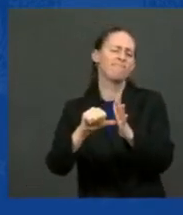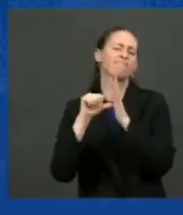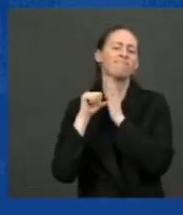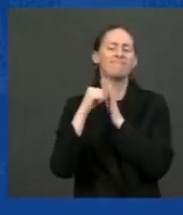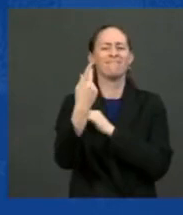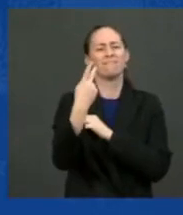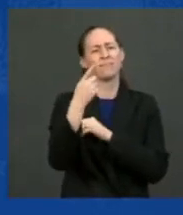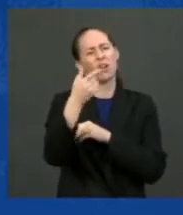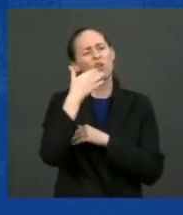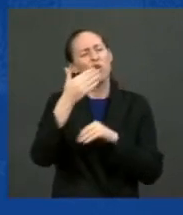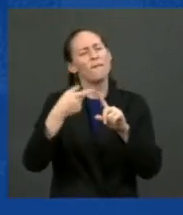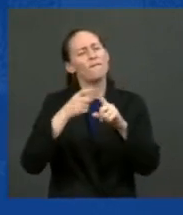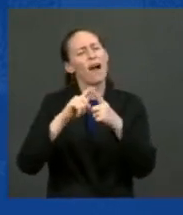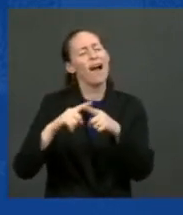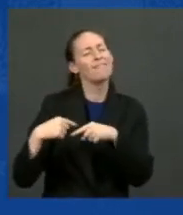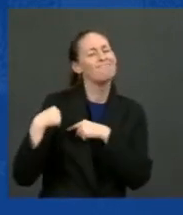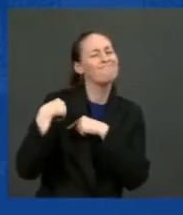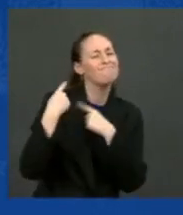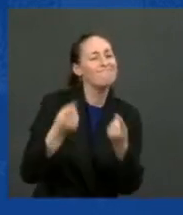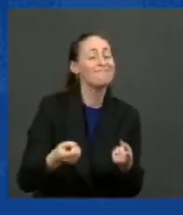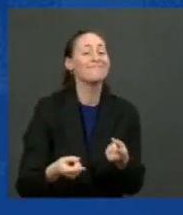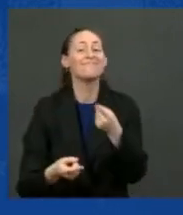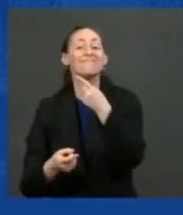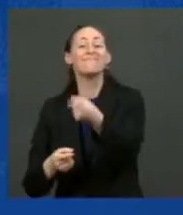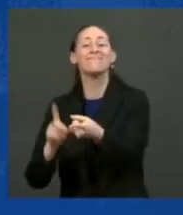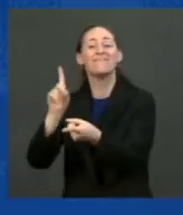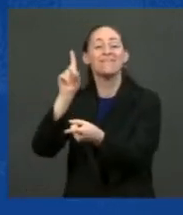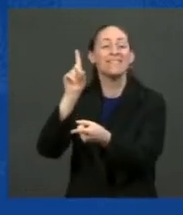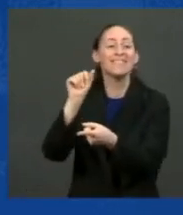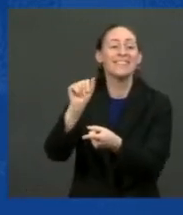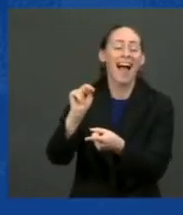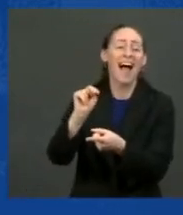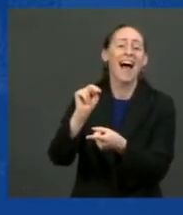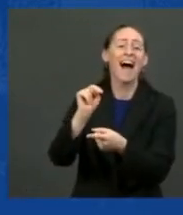And Dan, you're okay, Dan.